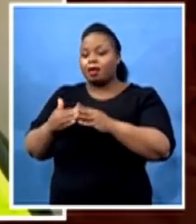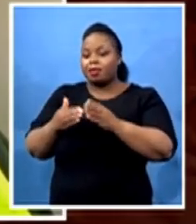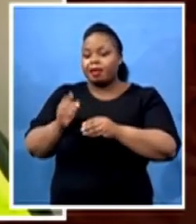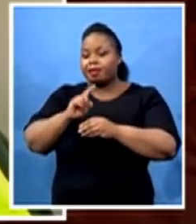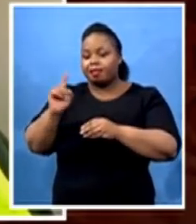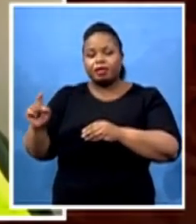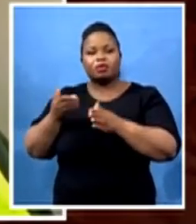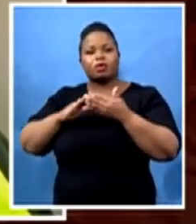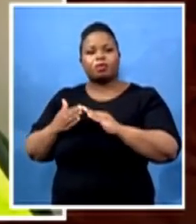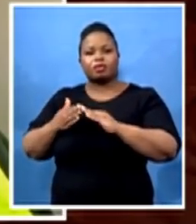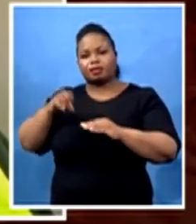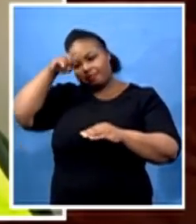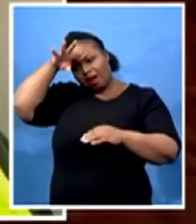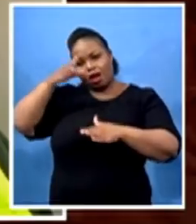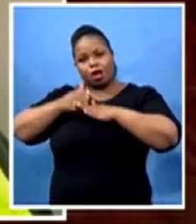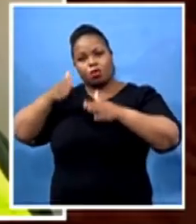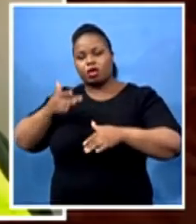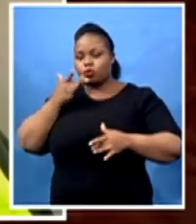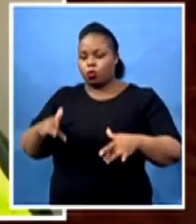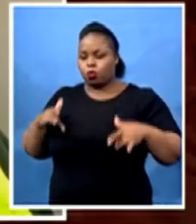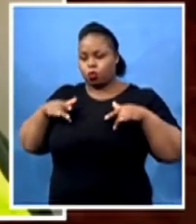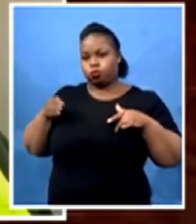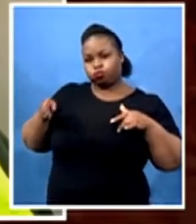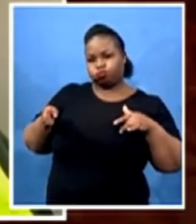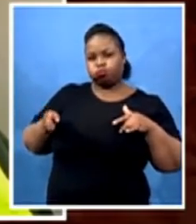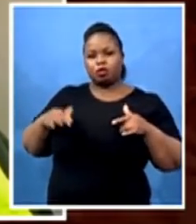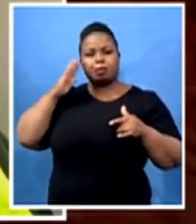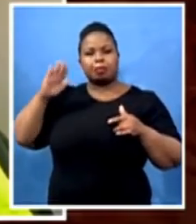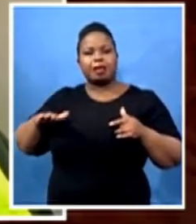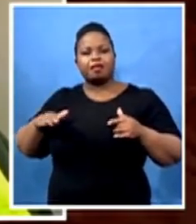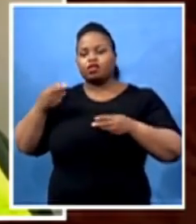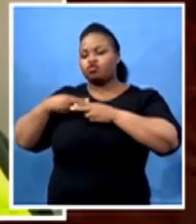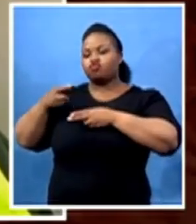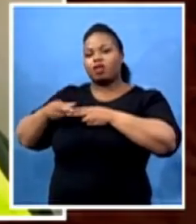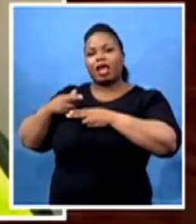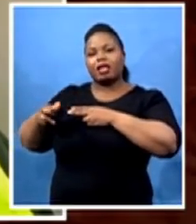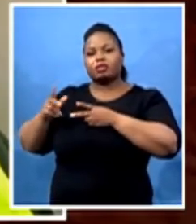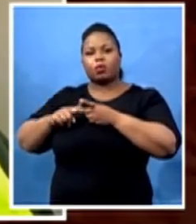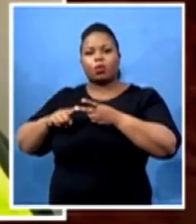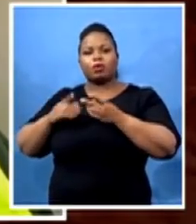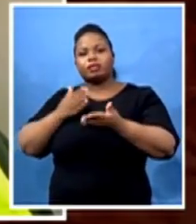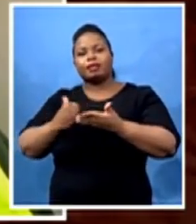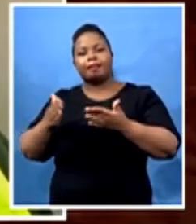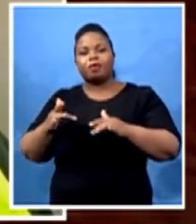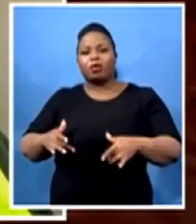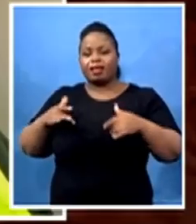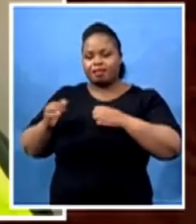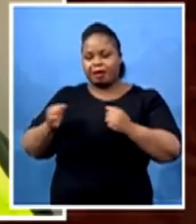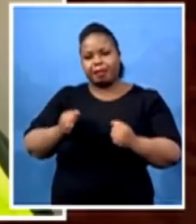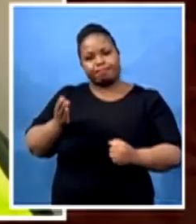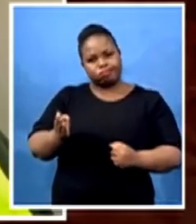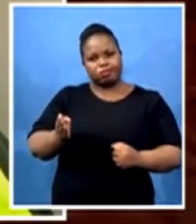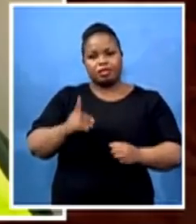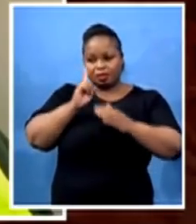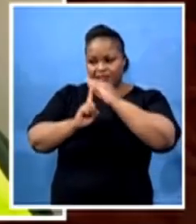residing, either as tenants or either as a resident, where we go in a household and not only screen you for